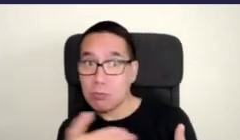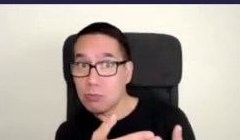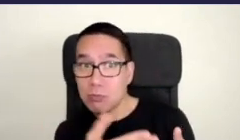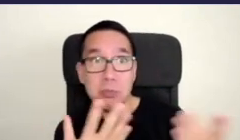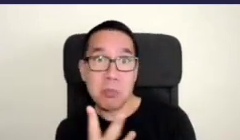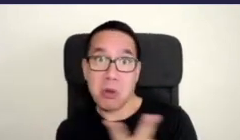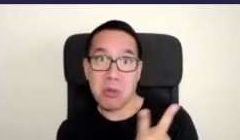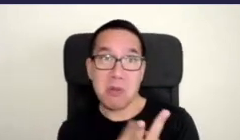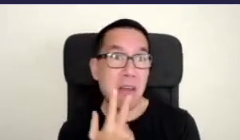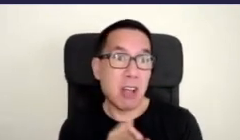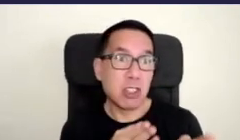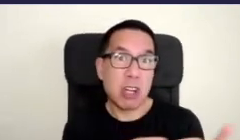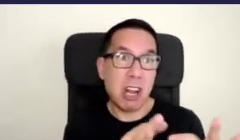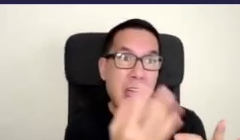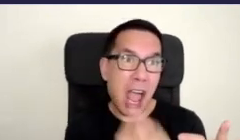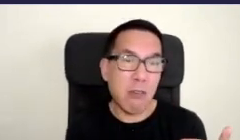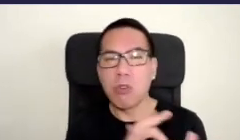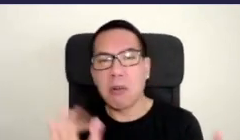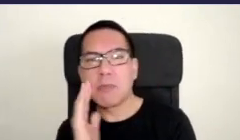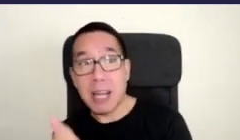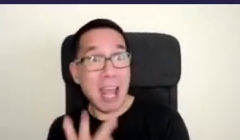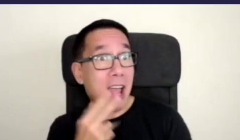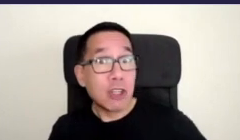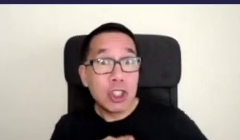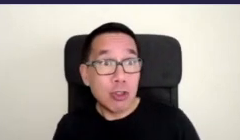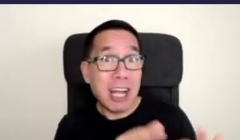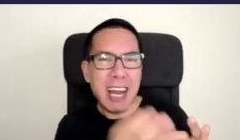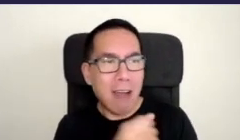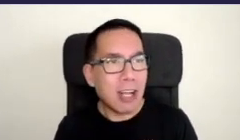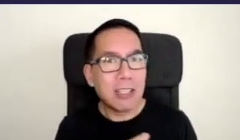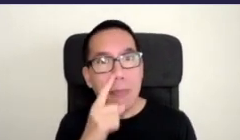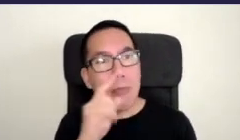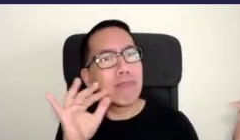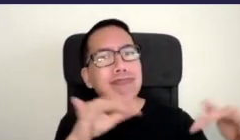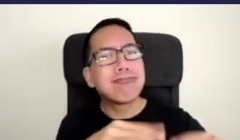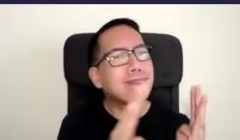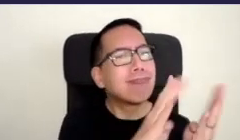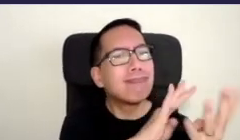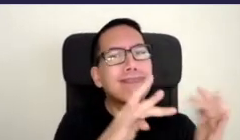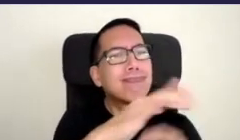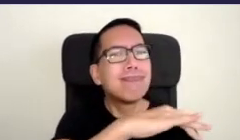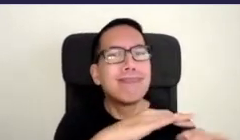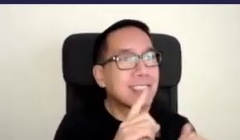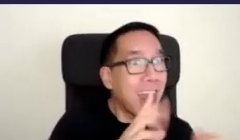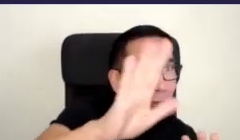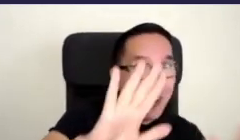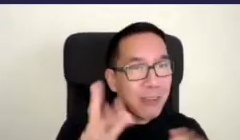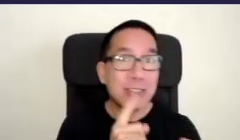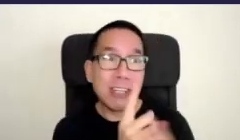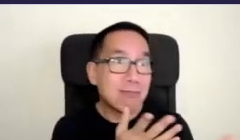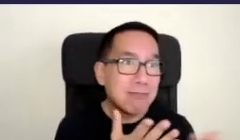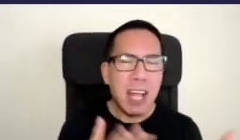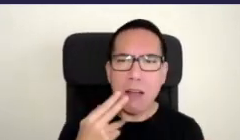of course when the street gardener is there you can say hi and smile you can have a chat if the street gardener isn't